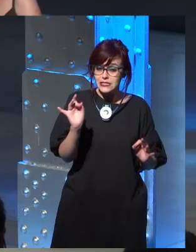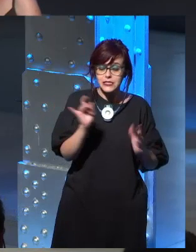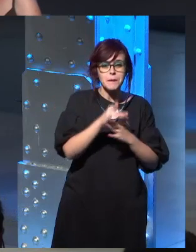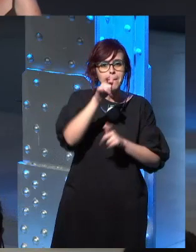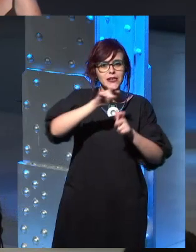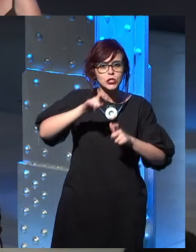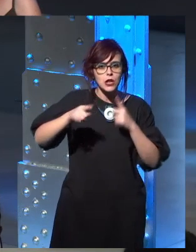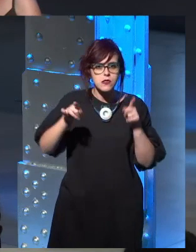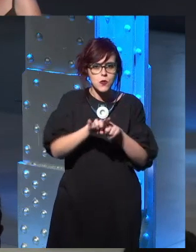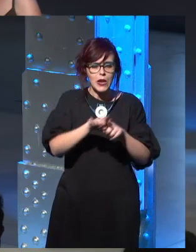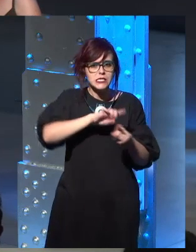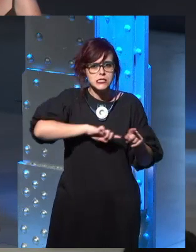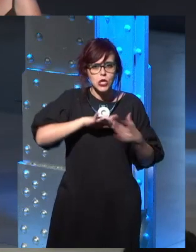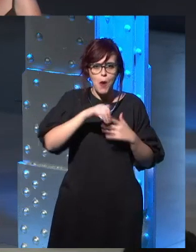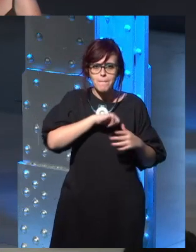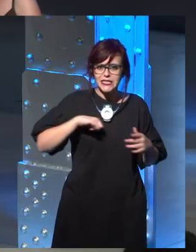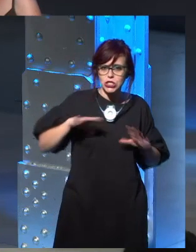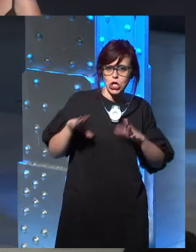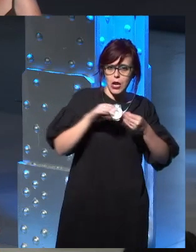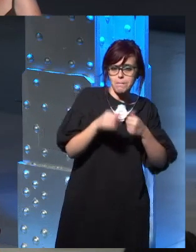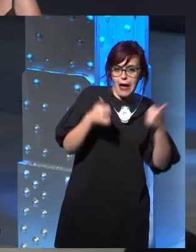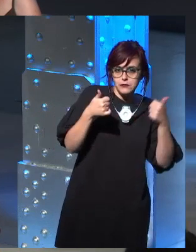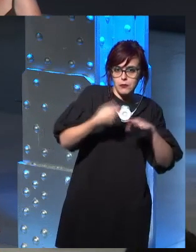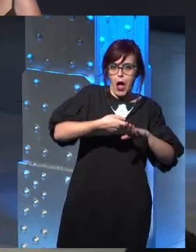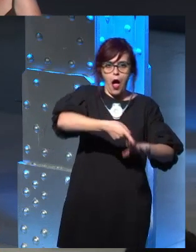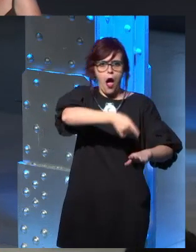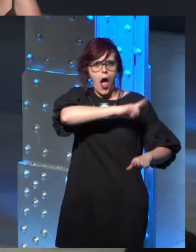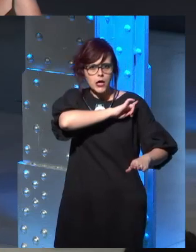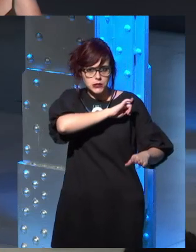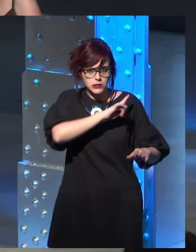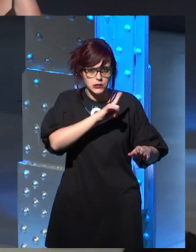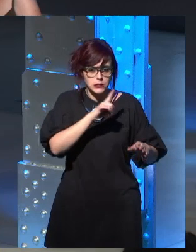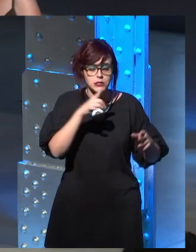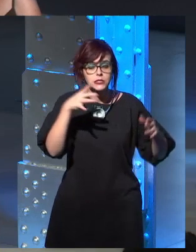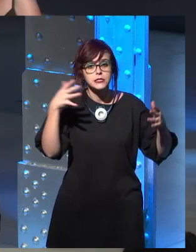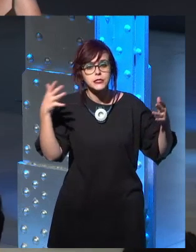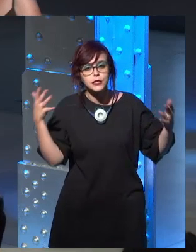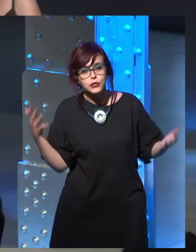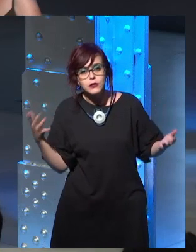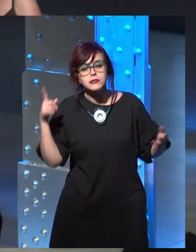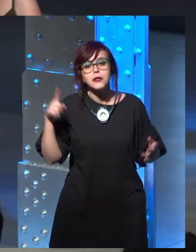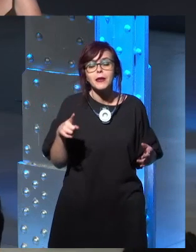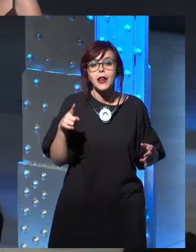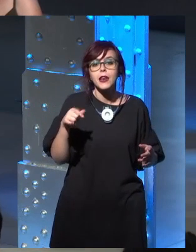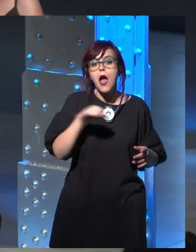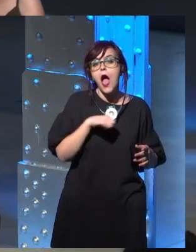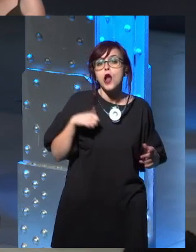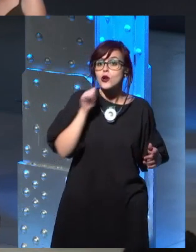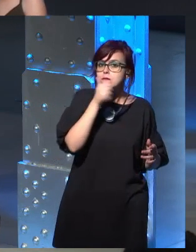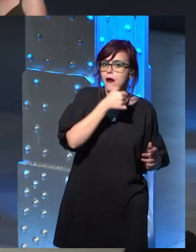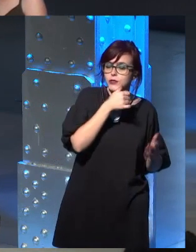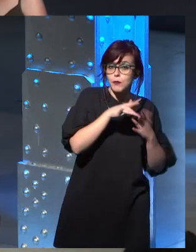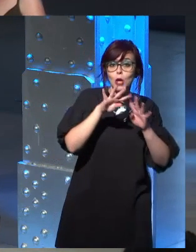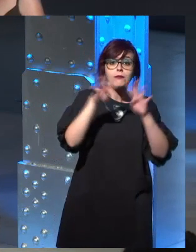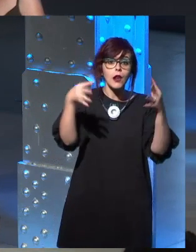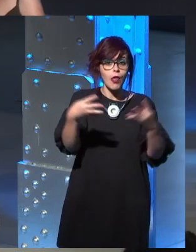far, um, in their upset. And unfortunately, a lot of it is, is the internet. It's the anonymity. It's the fact that people, um, gather in